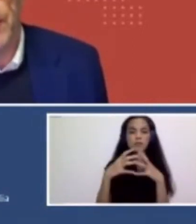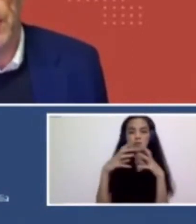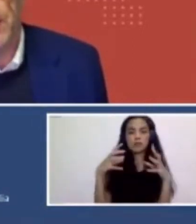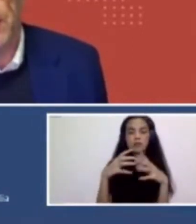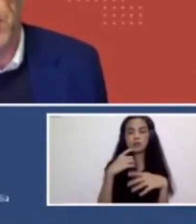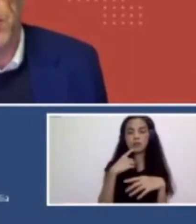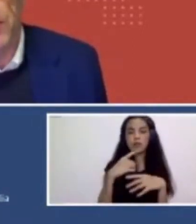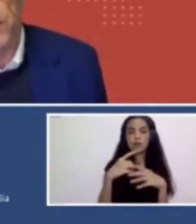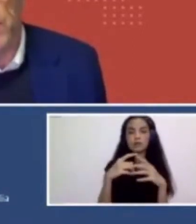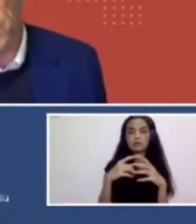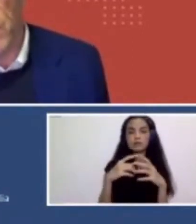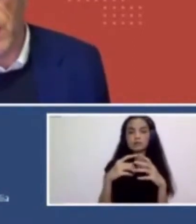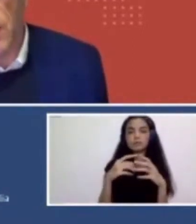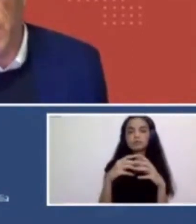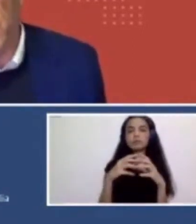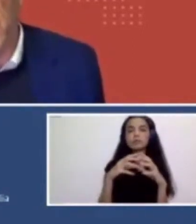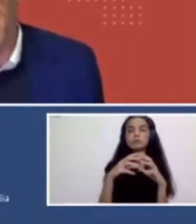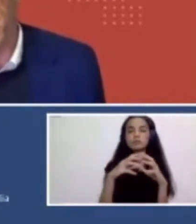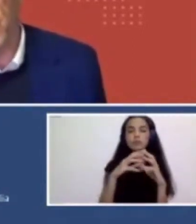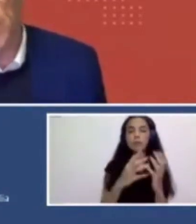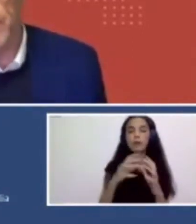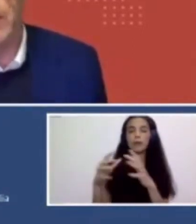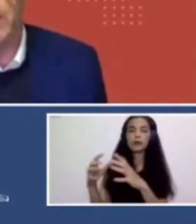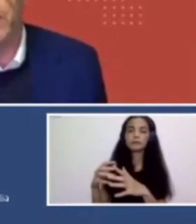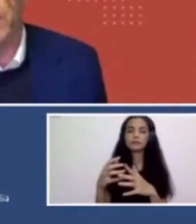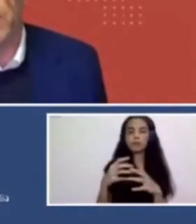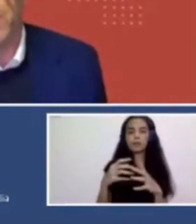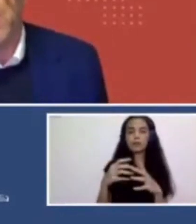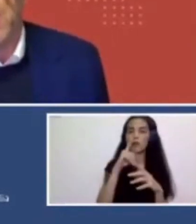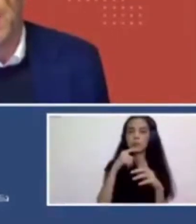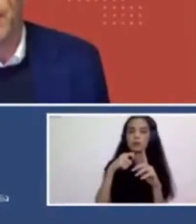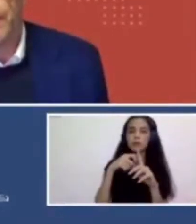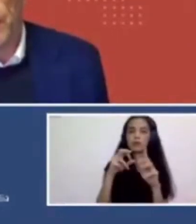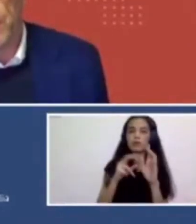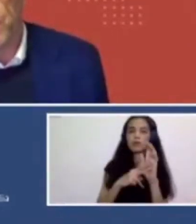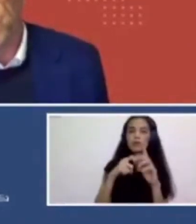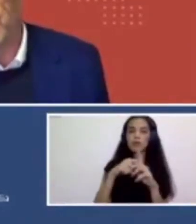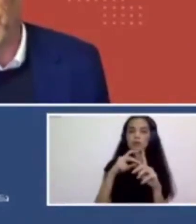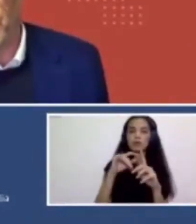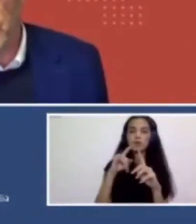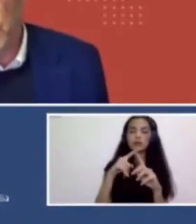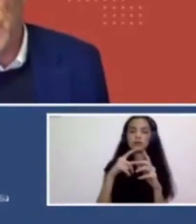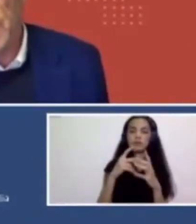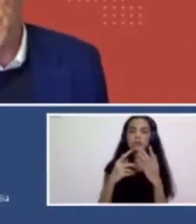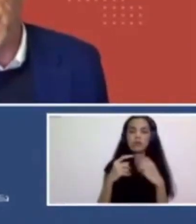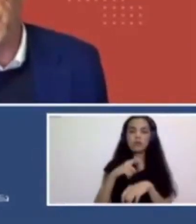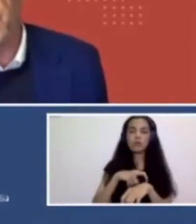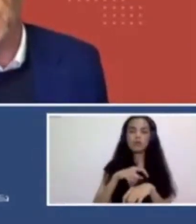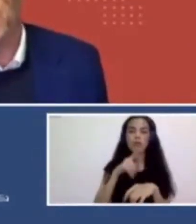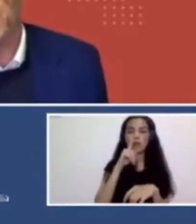materials, say, say from something like kind of concrete. So it's, it's, it's probably a bit too long. Um, you know,